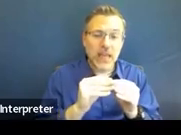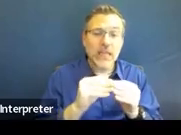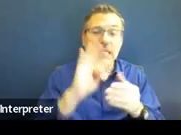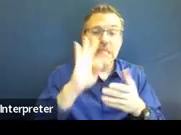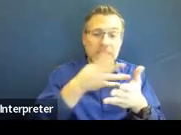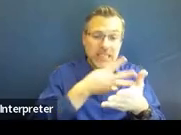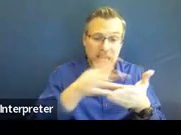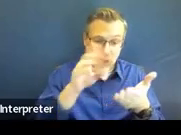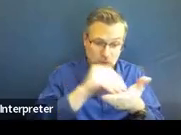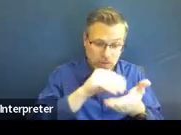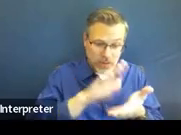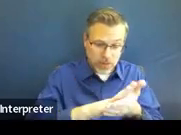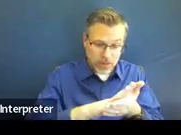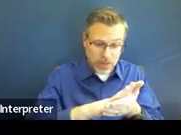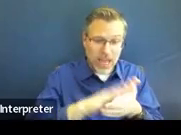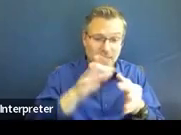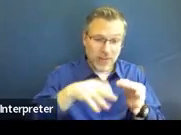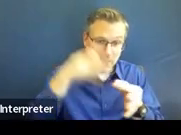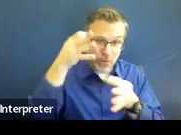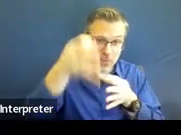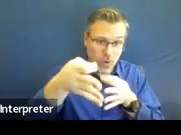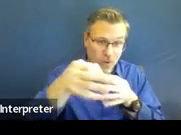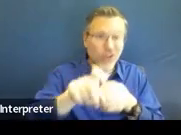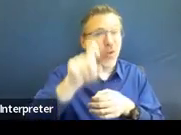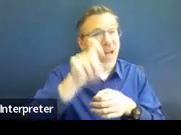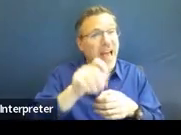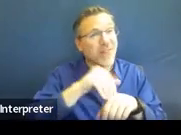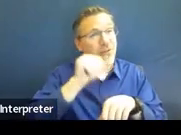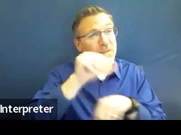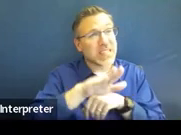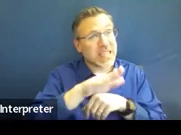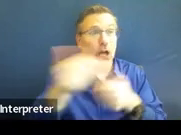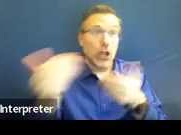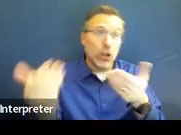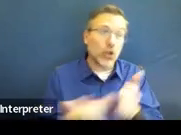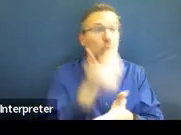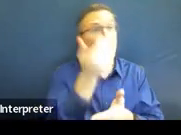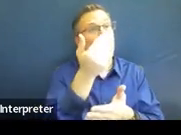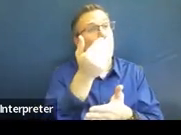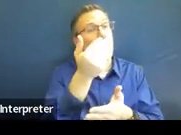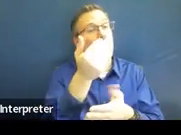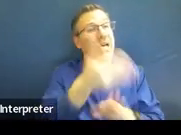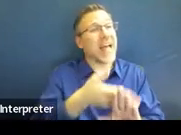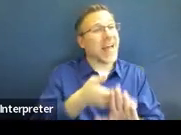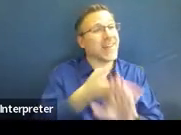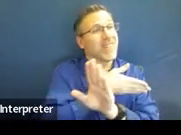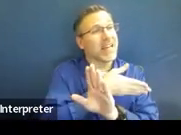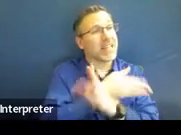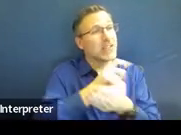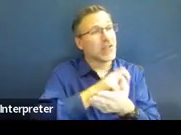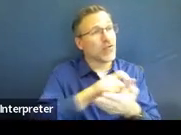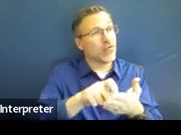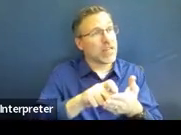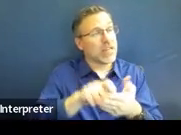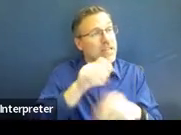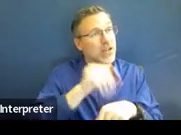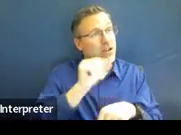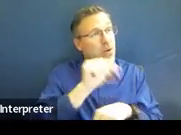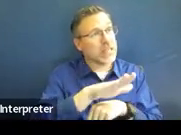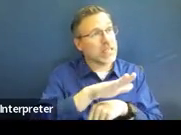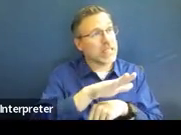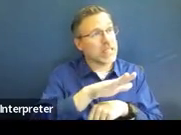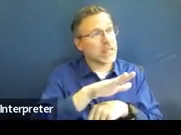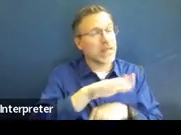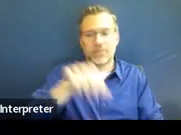advance written notice for the new meeting date? Yes. Yes. You need to have an advance written notice for the actual date of the meeting.